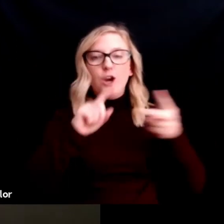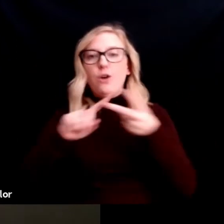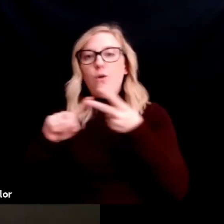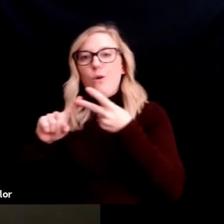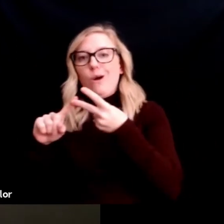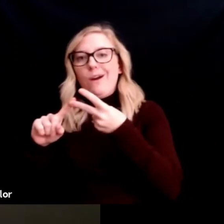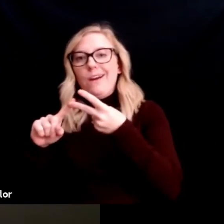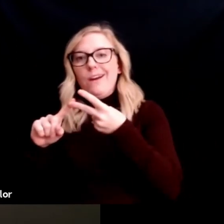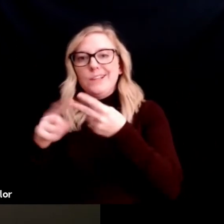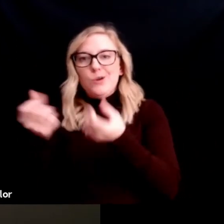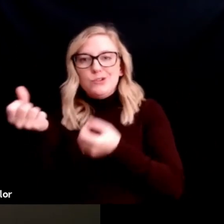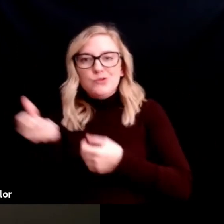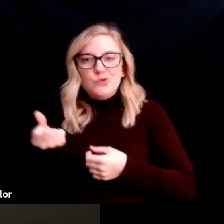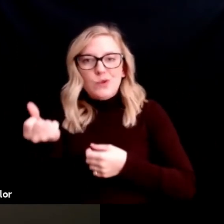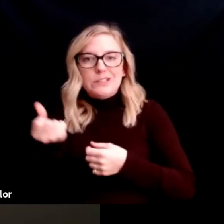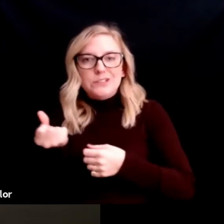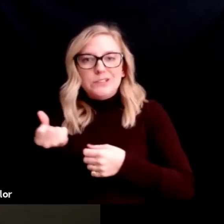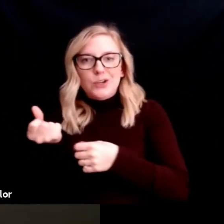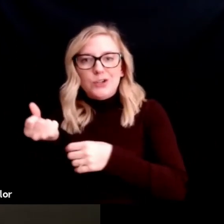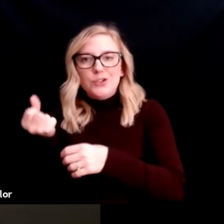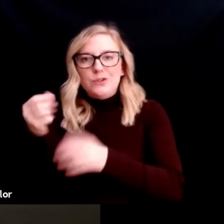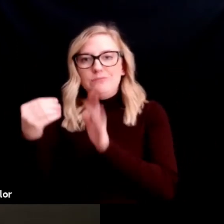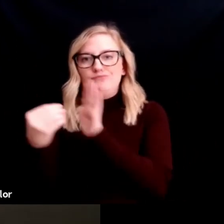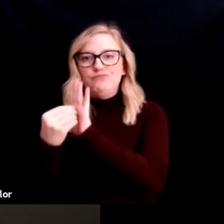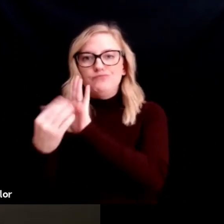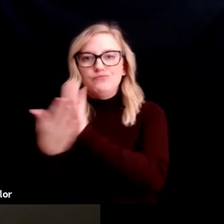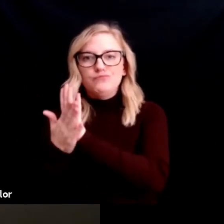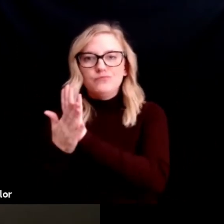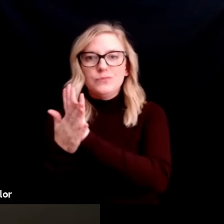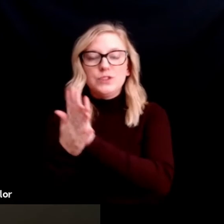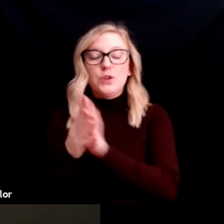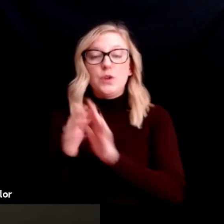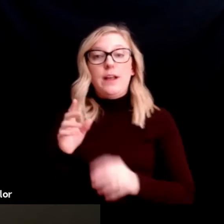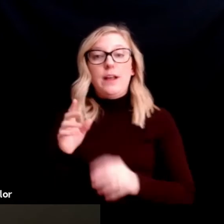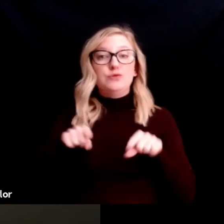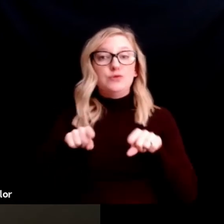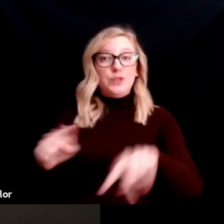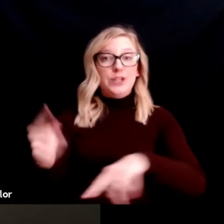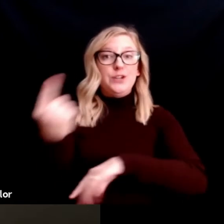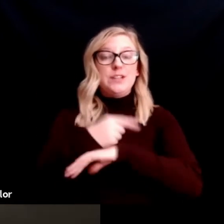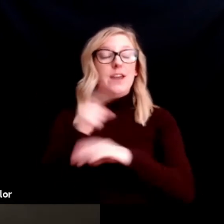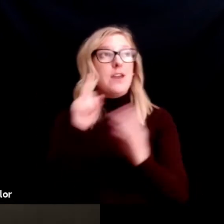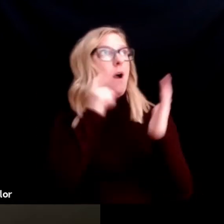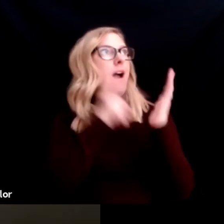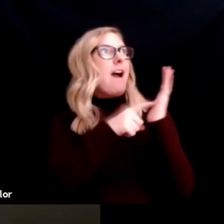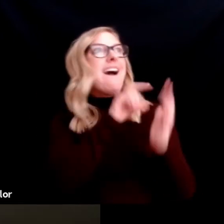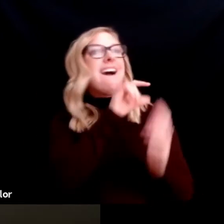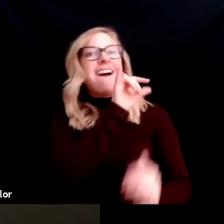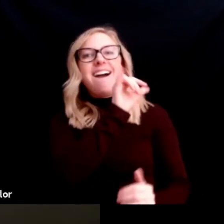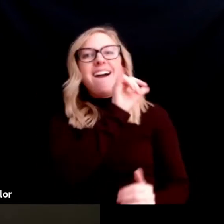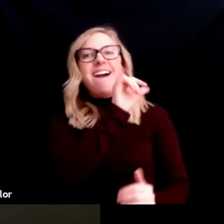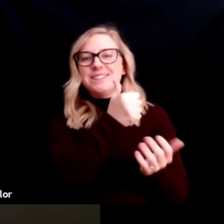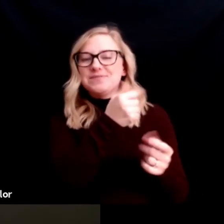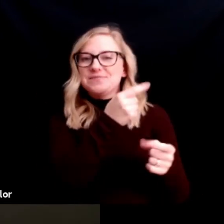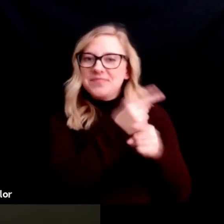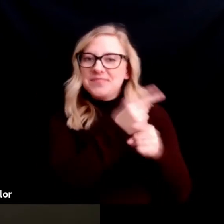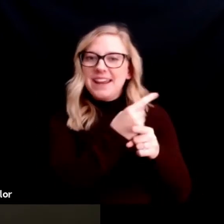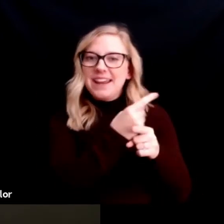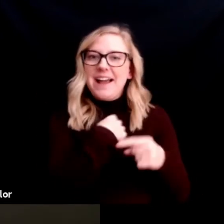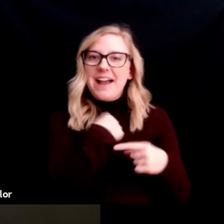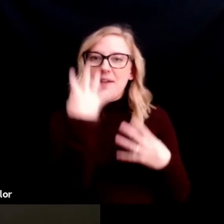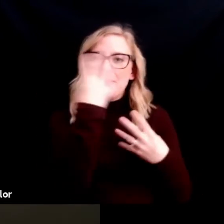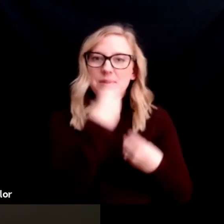see it every day and remind yourself of what you love about yourself. So, that's definitely a